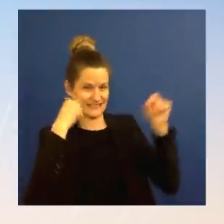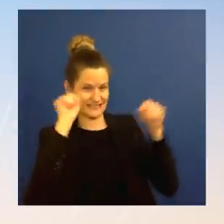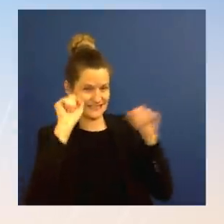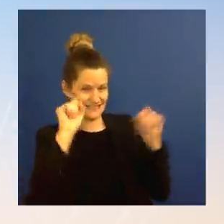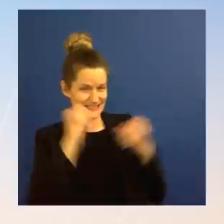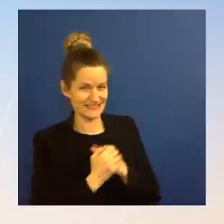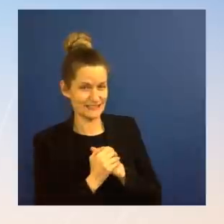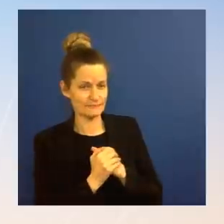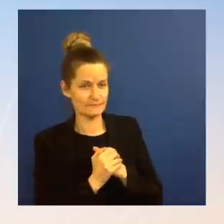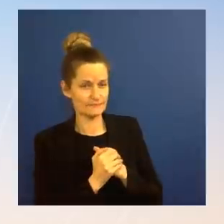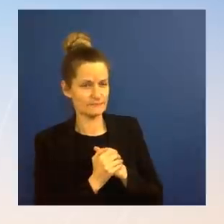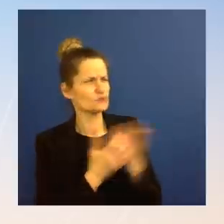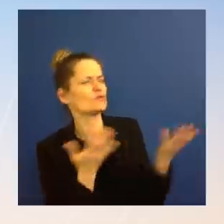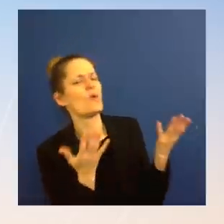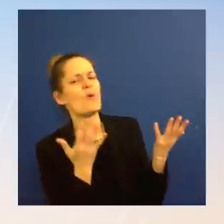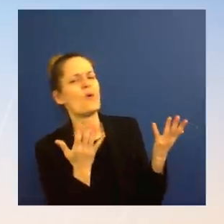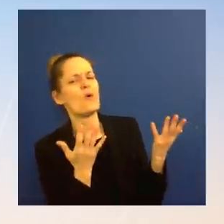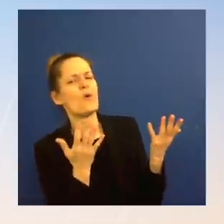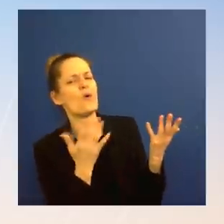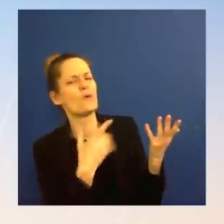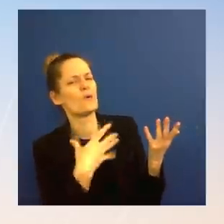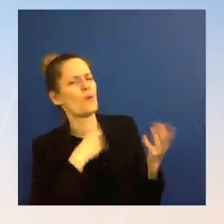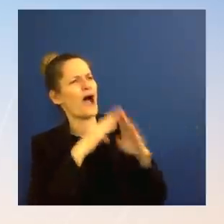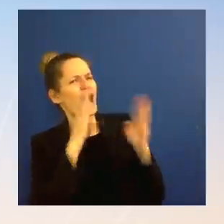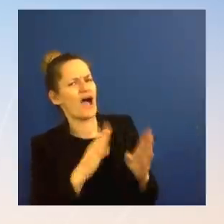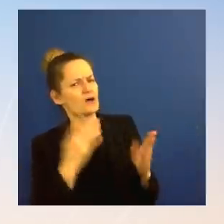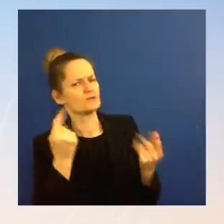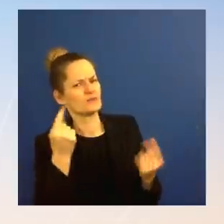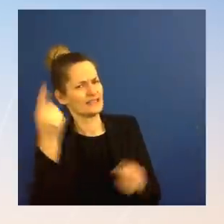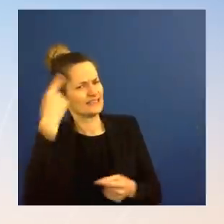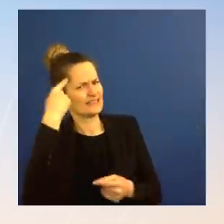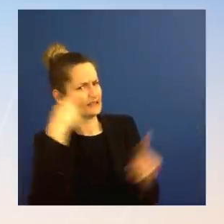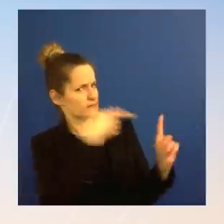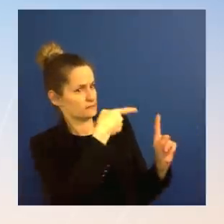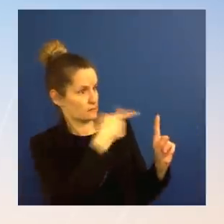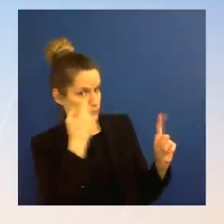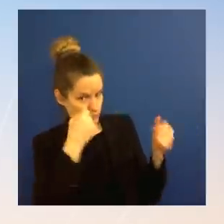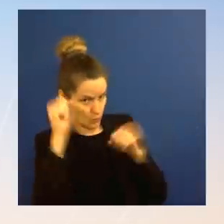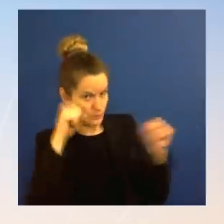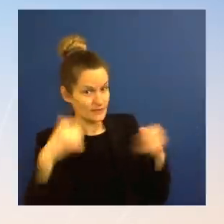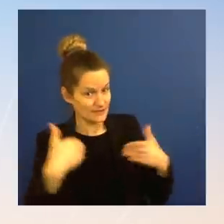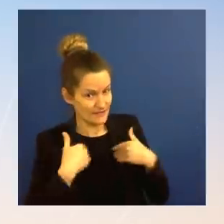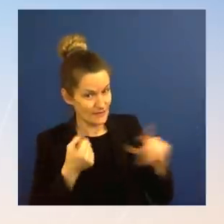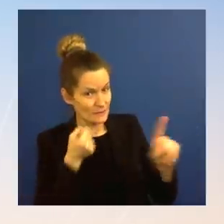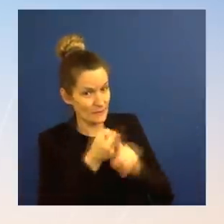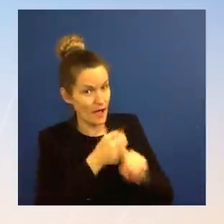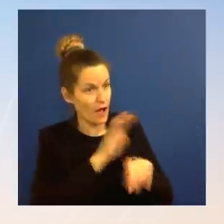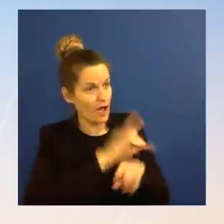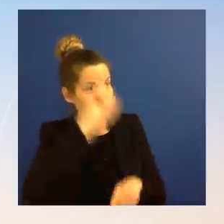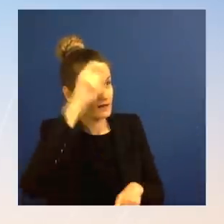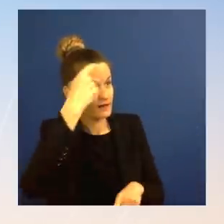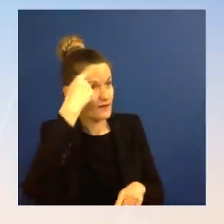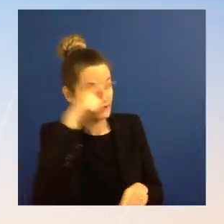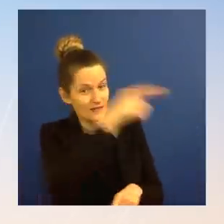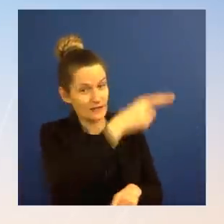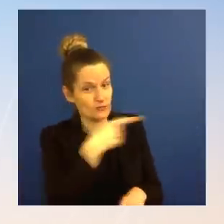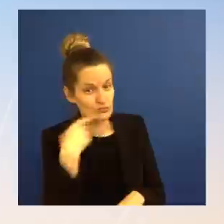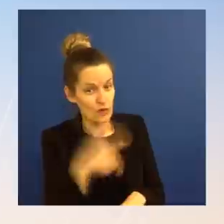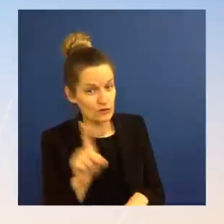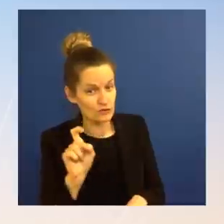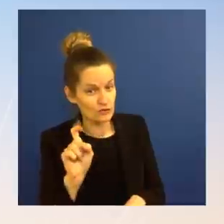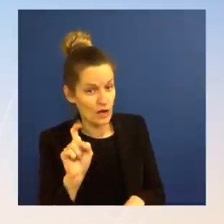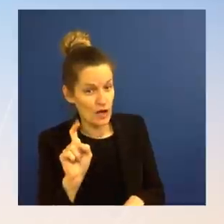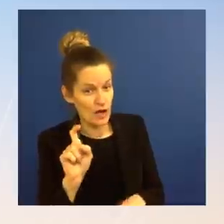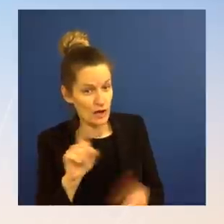there? Ms. Well, I would say that, you know, I don't think we assess that President Putin thought that there would be such an